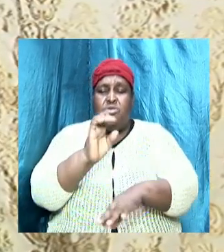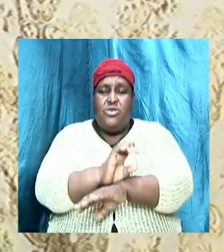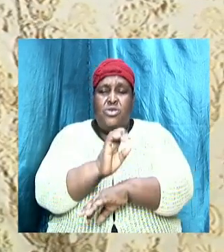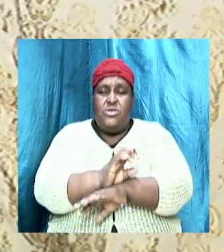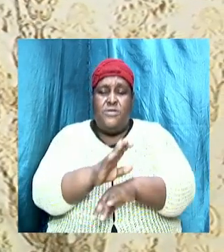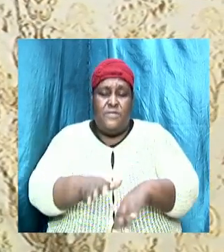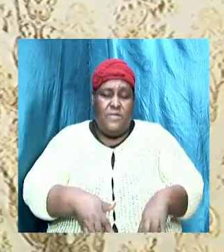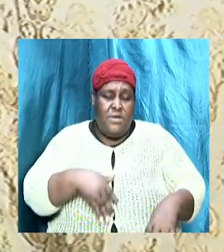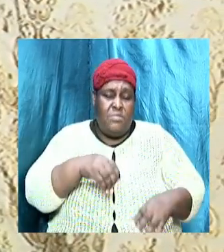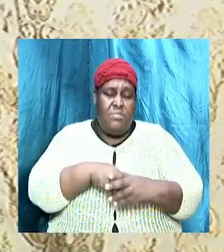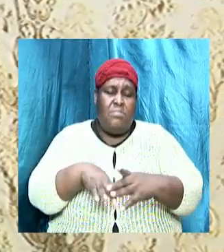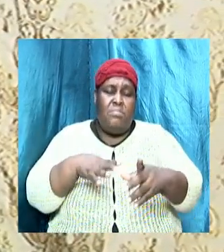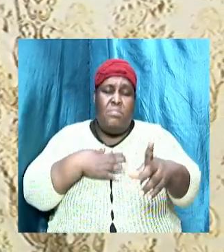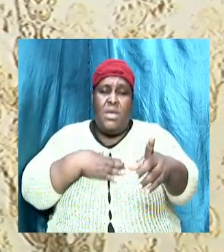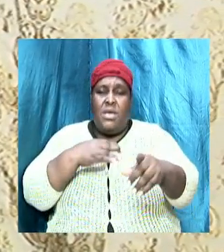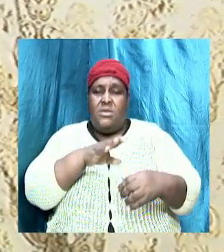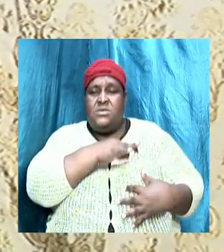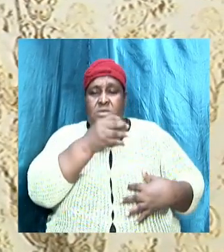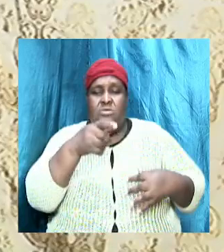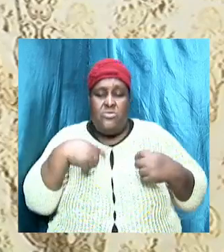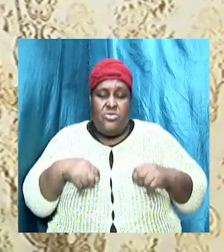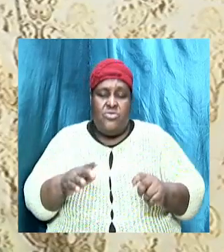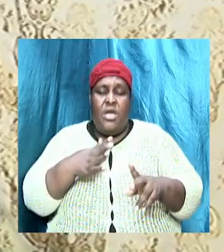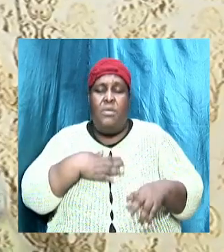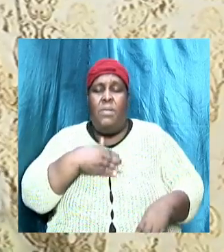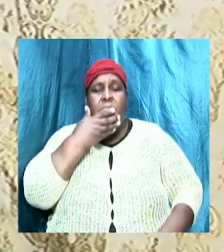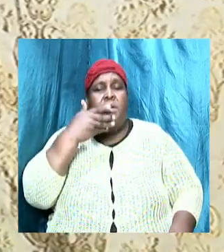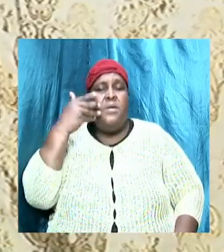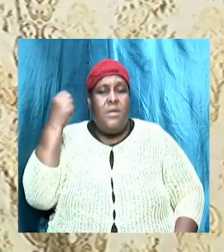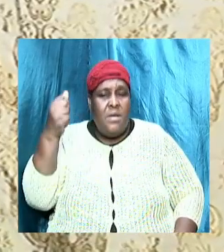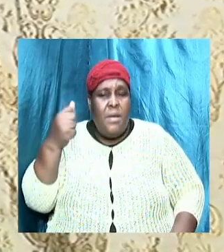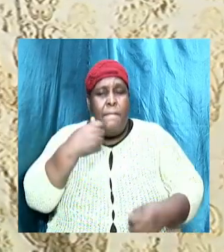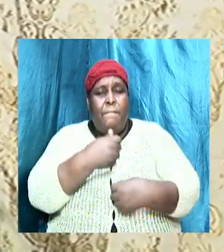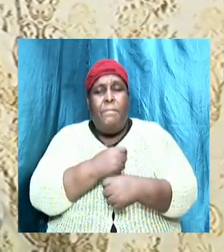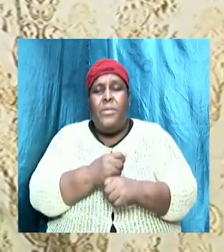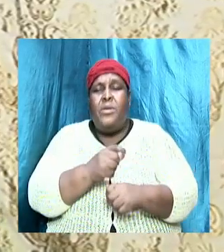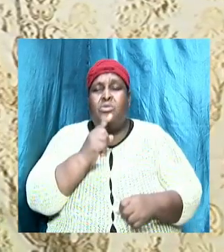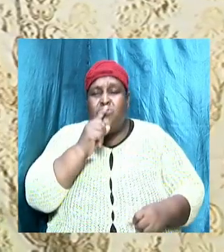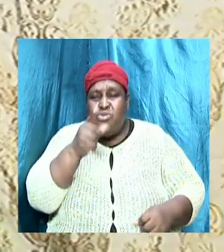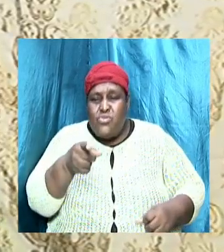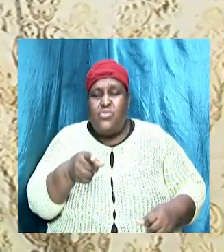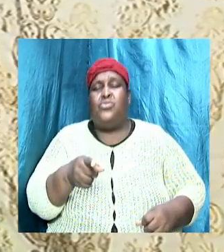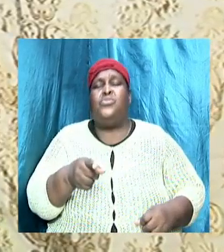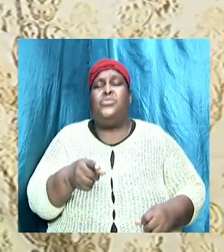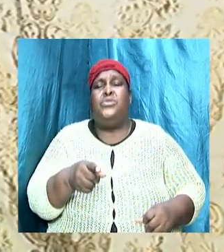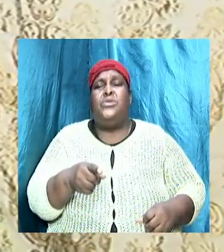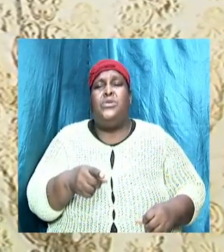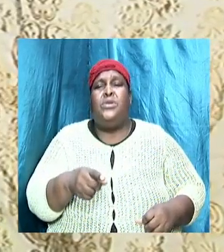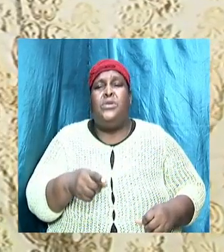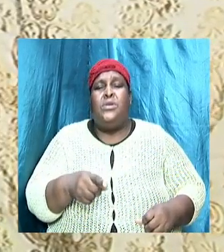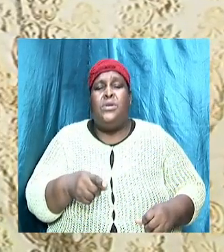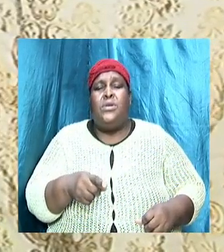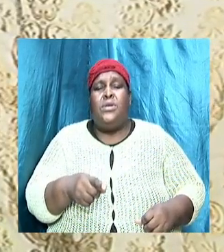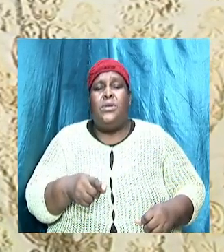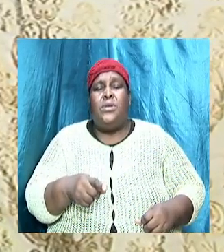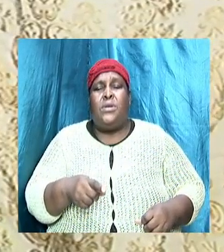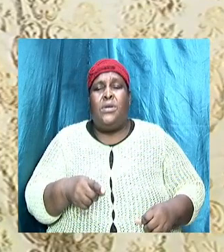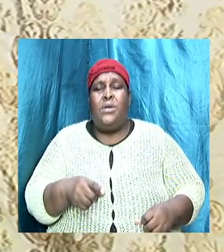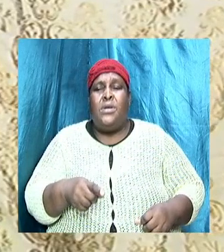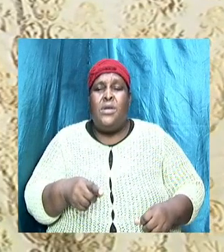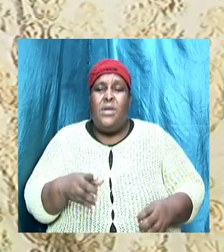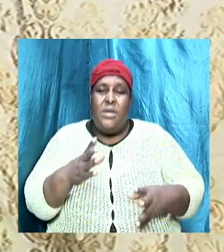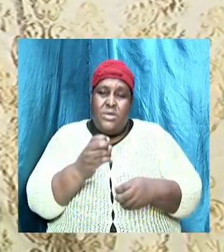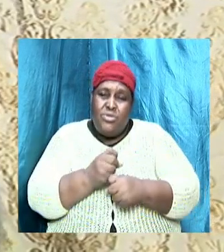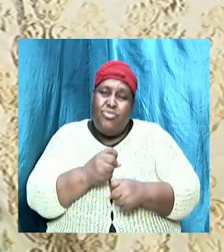I have to be trying my very best to make sure that I get the thing together. Because